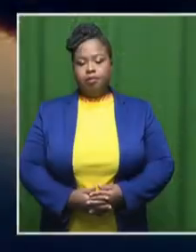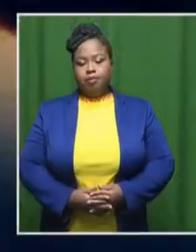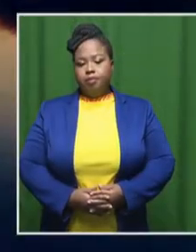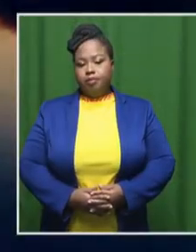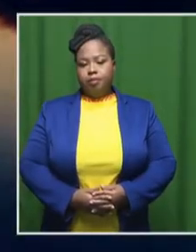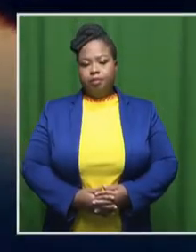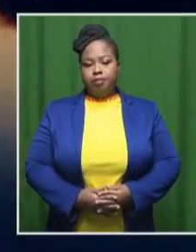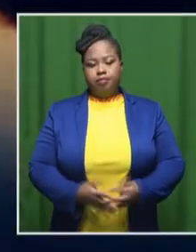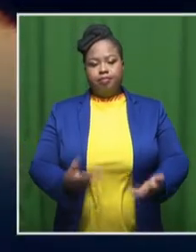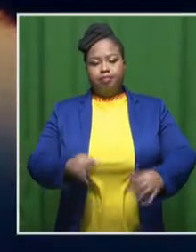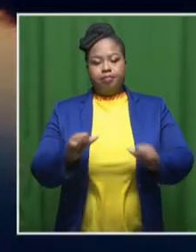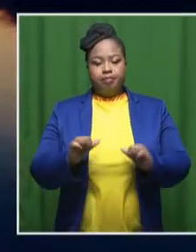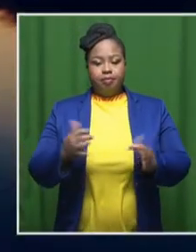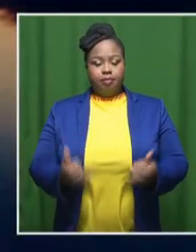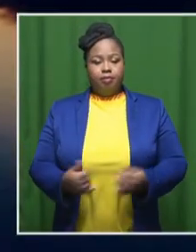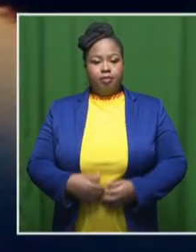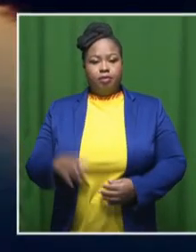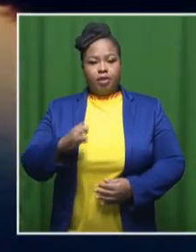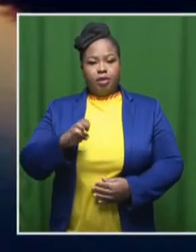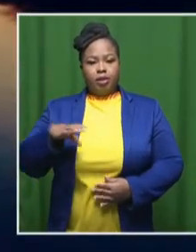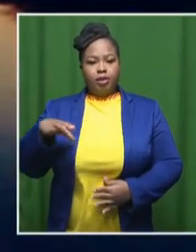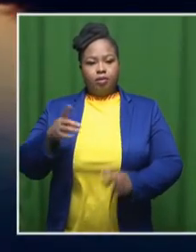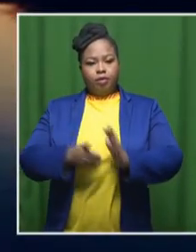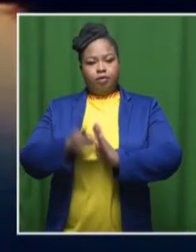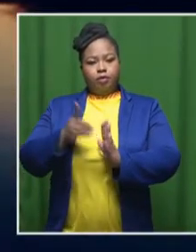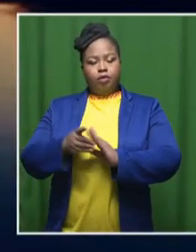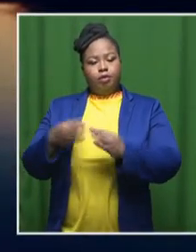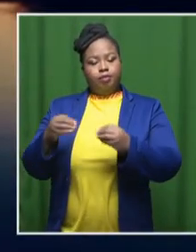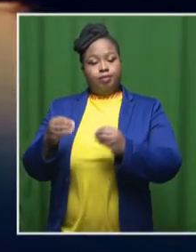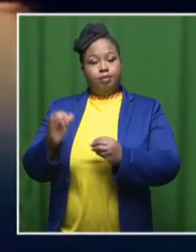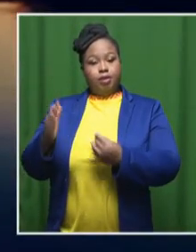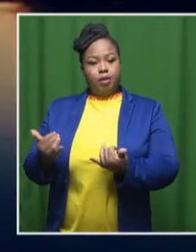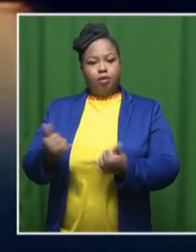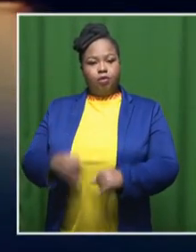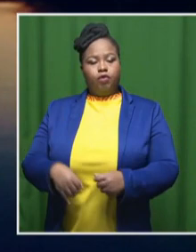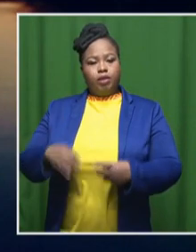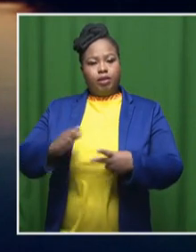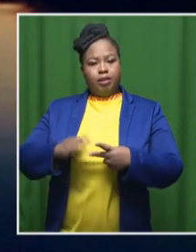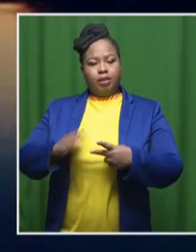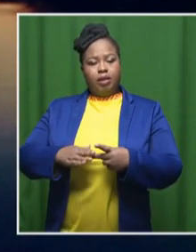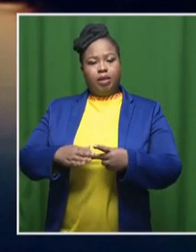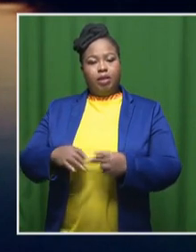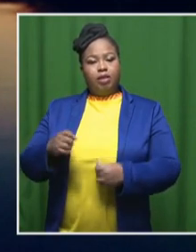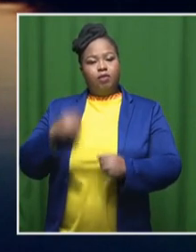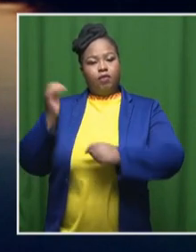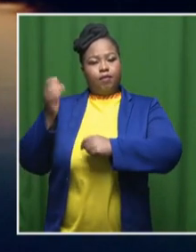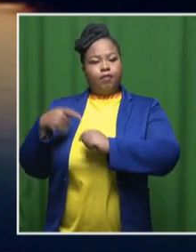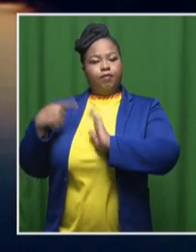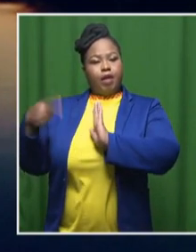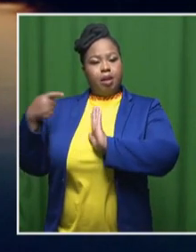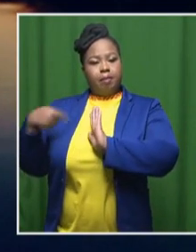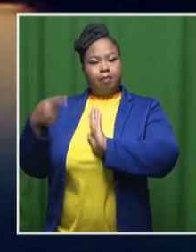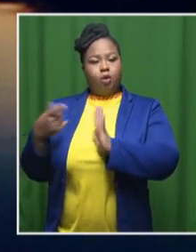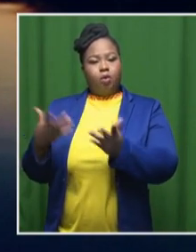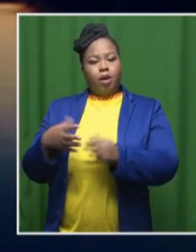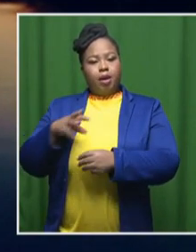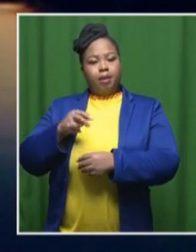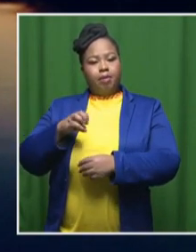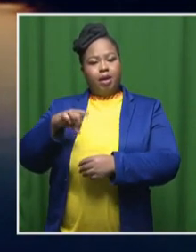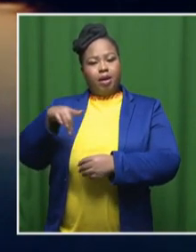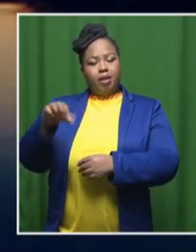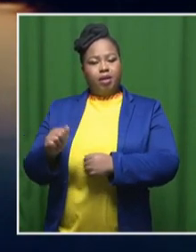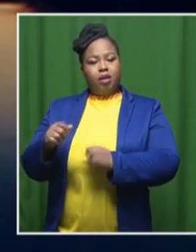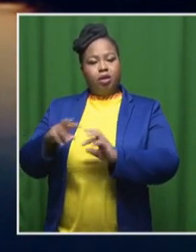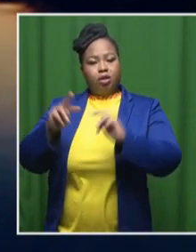Welcome back everybody. The Eastern Cape Development Corporation will host the second Eastern Cape Film Expo during Makanda's National